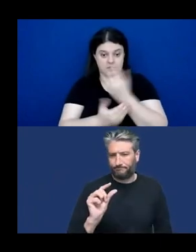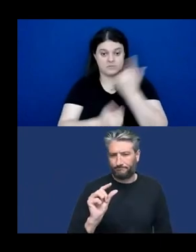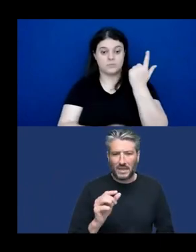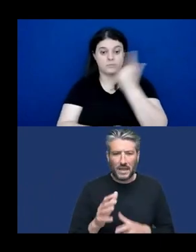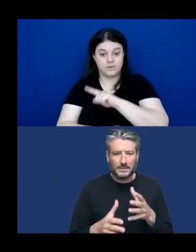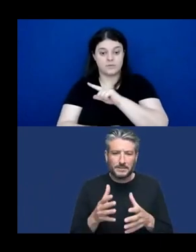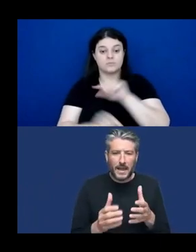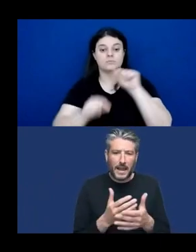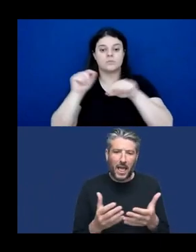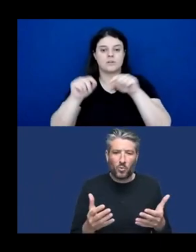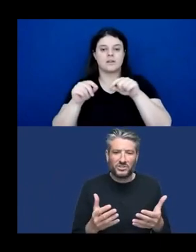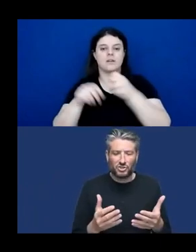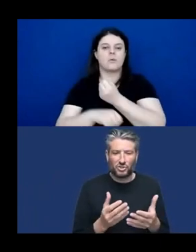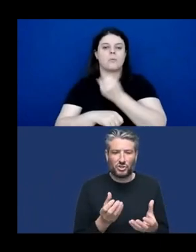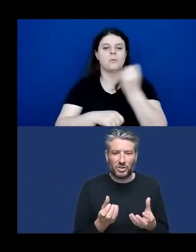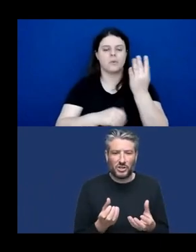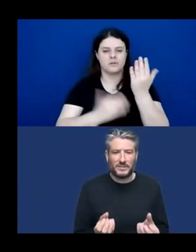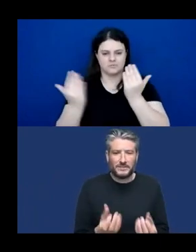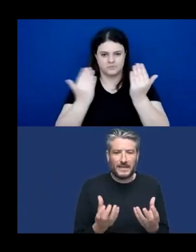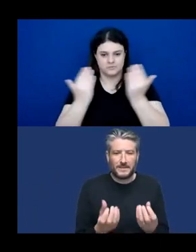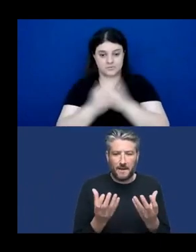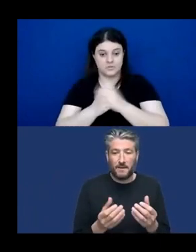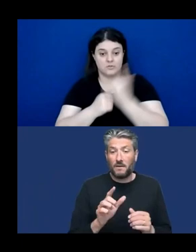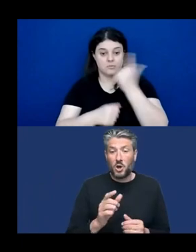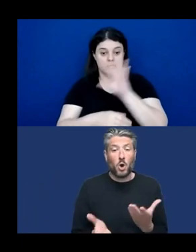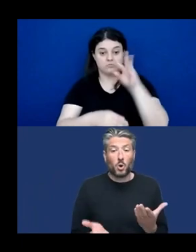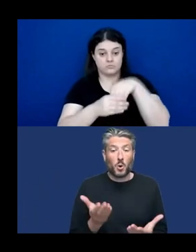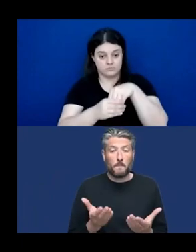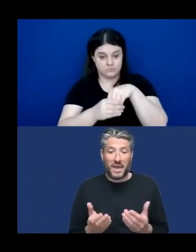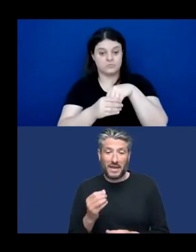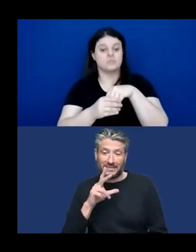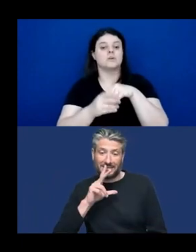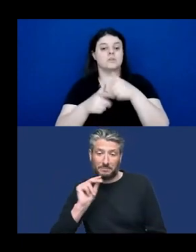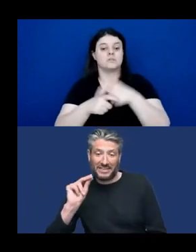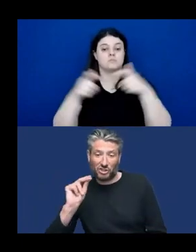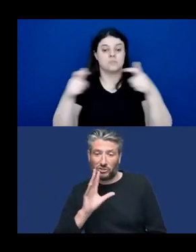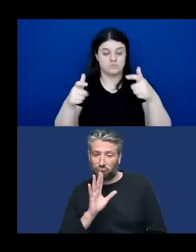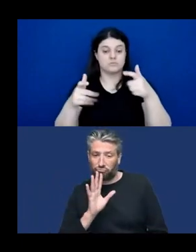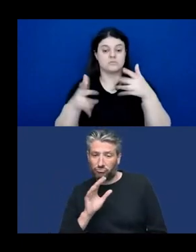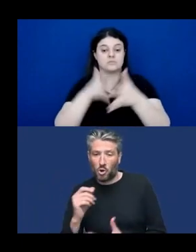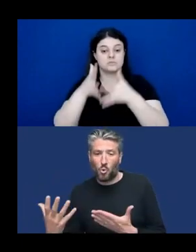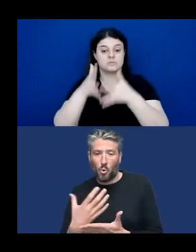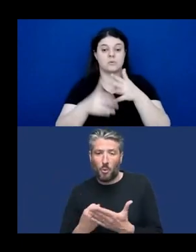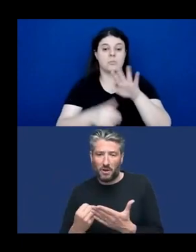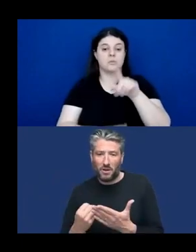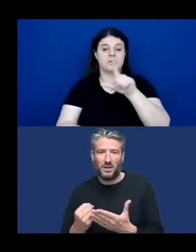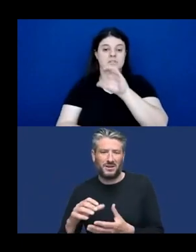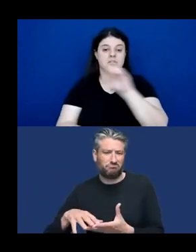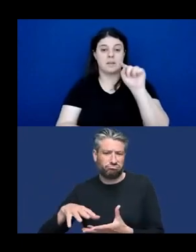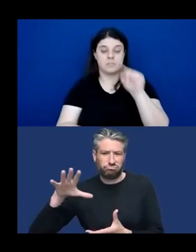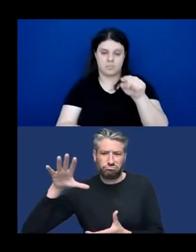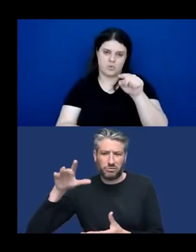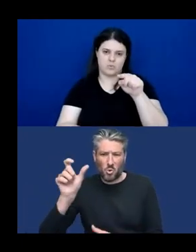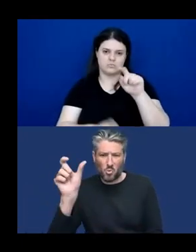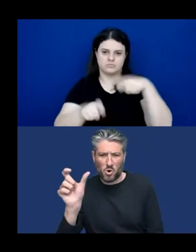problem, let's compare to speech corpora. The largest sign language corpuses contain fewer than 100,000 words. The largest